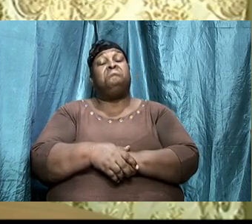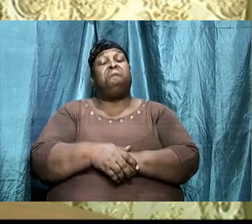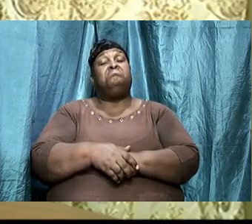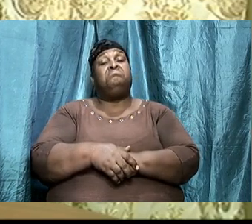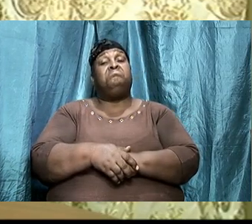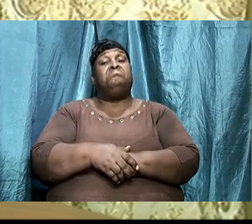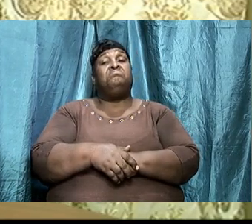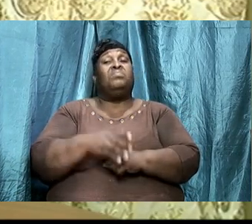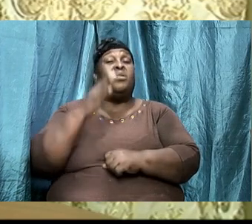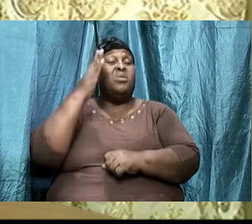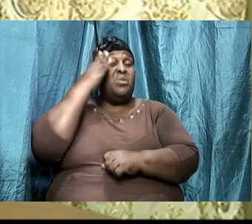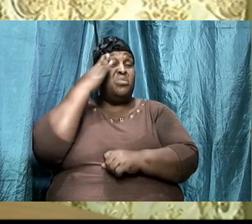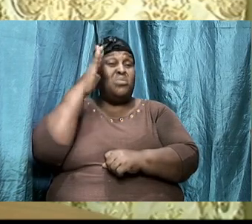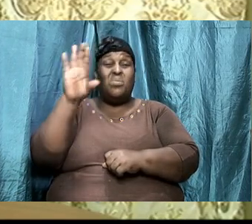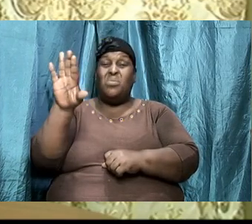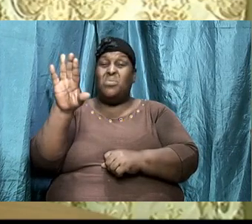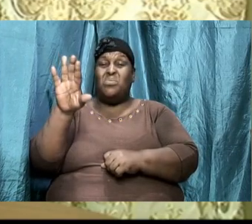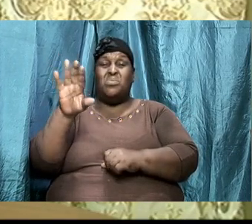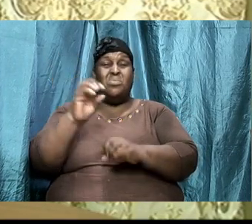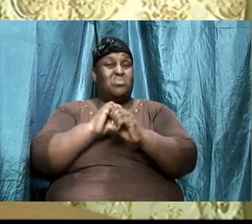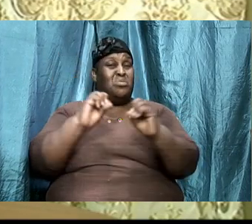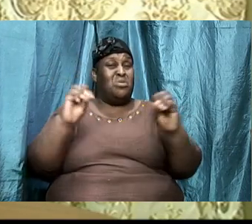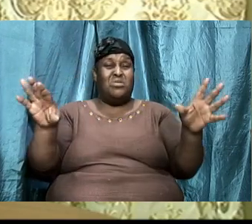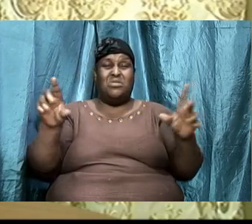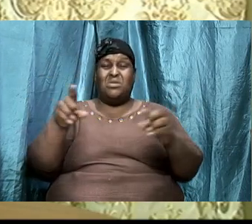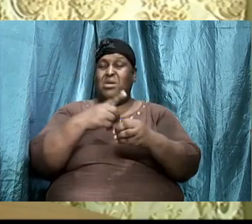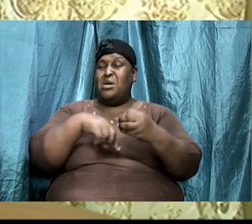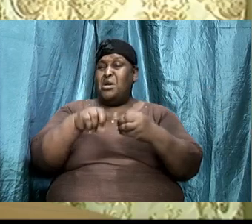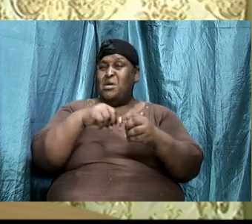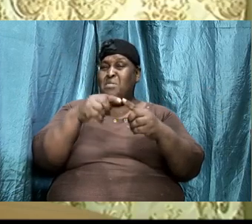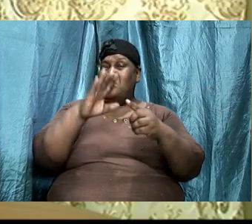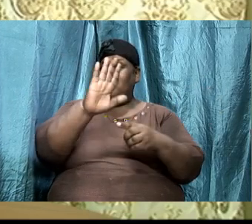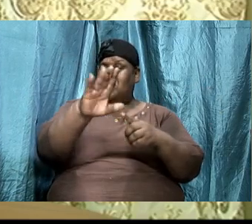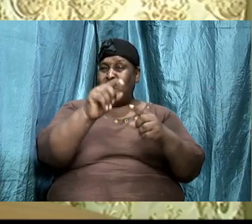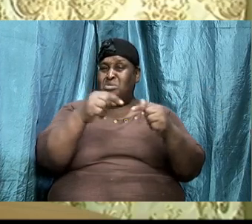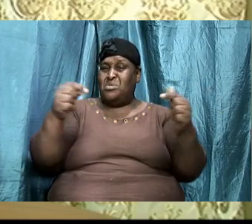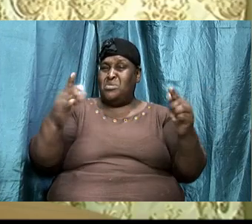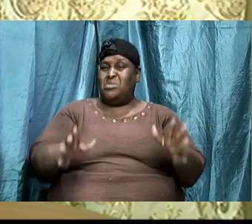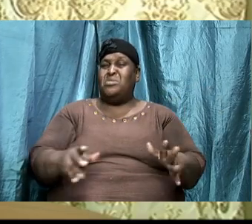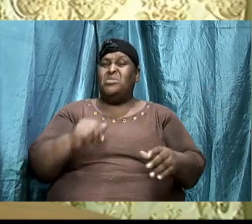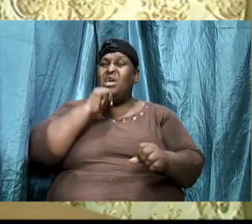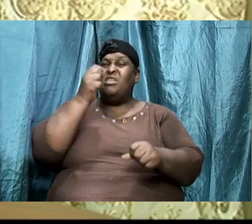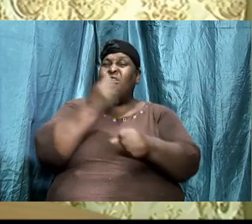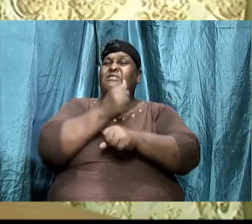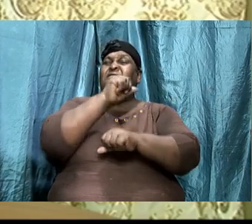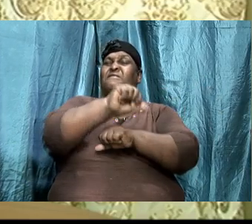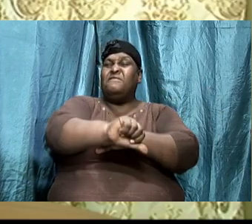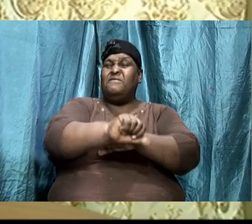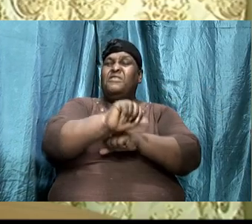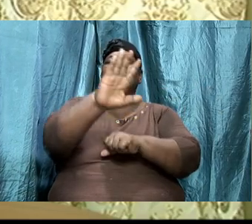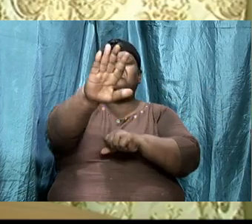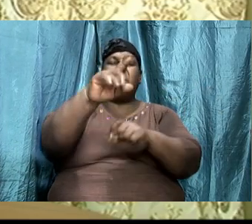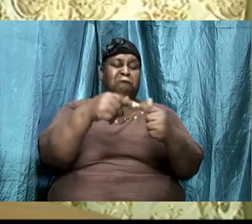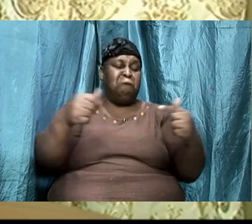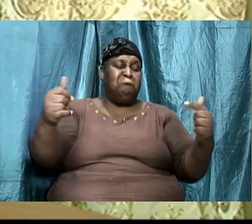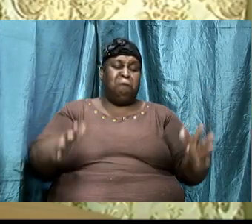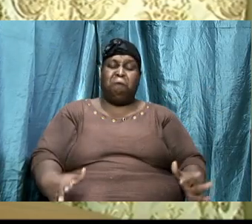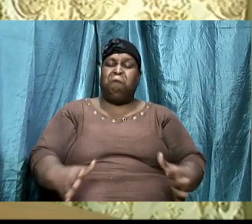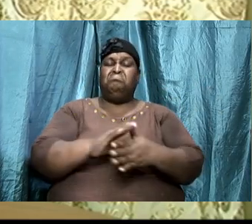Knowing nothing about your enemy means not defeating your enemy.